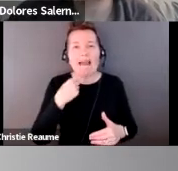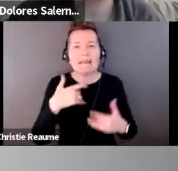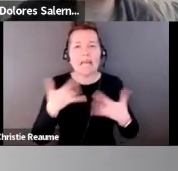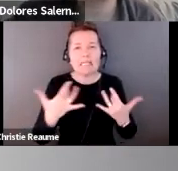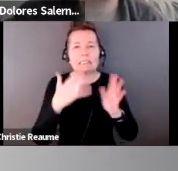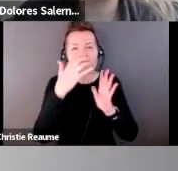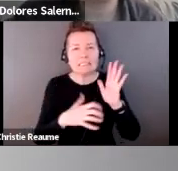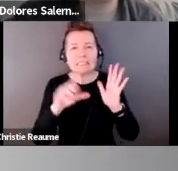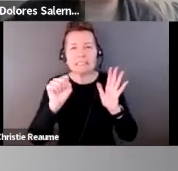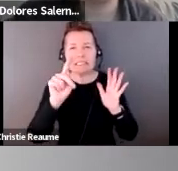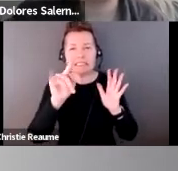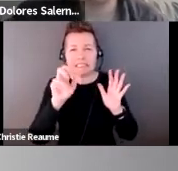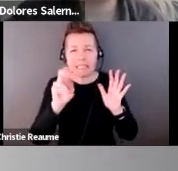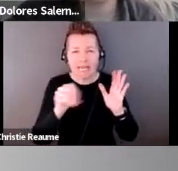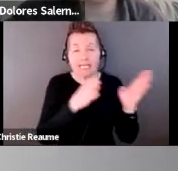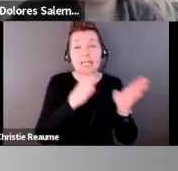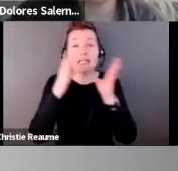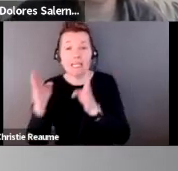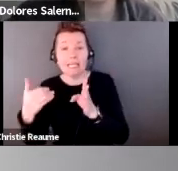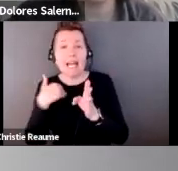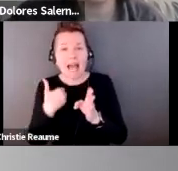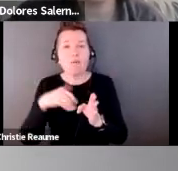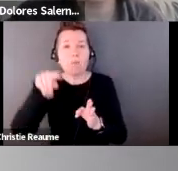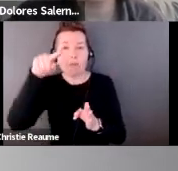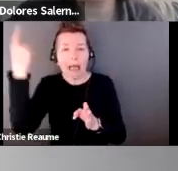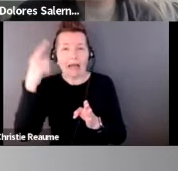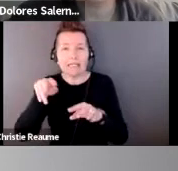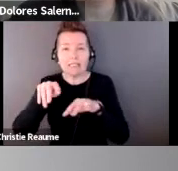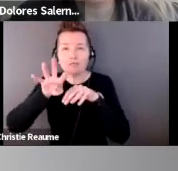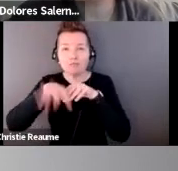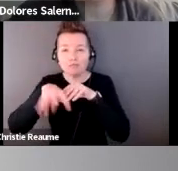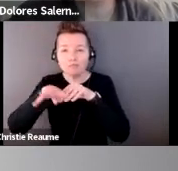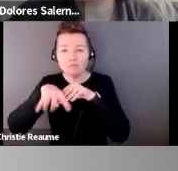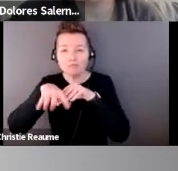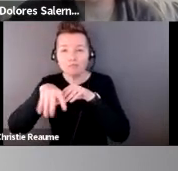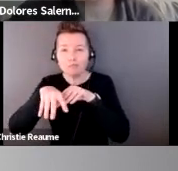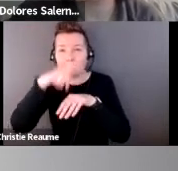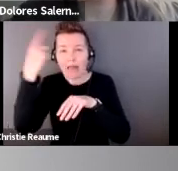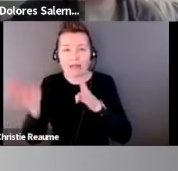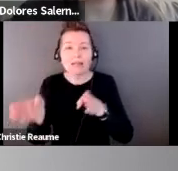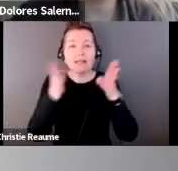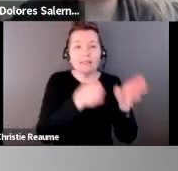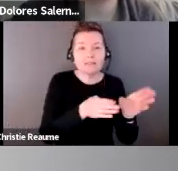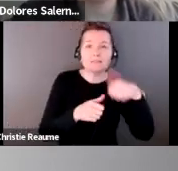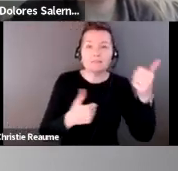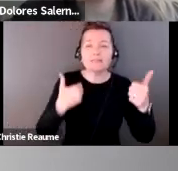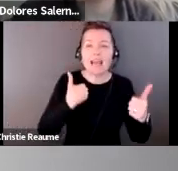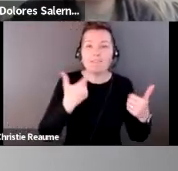like hair follicles. The left has injection needles stuck through the bottom half of the pillowcase.